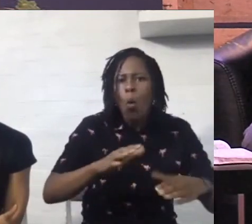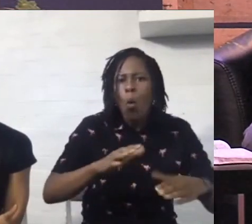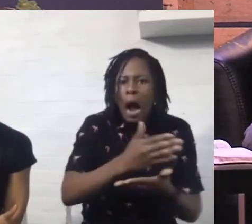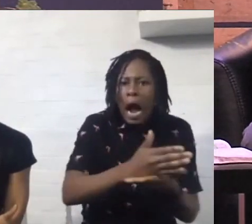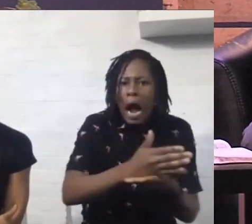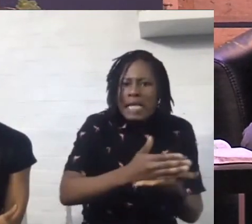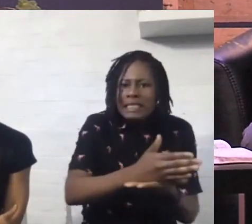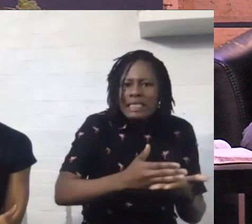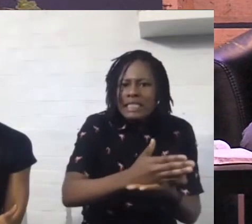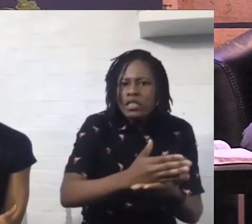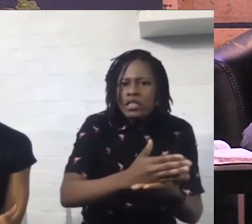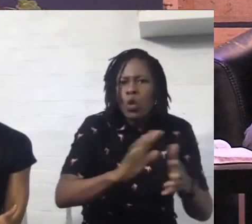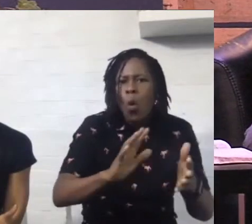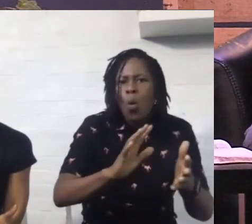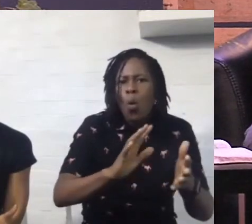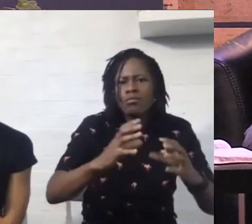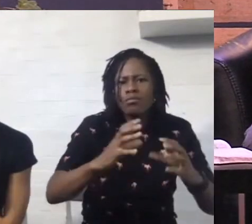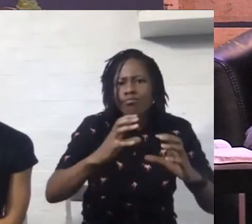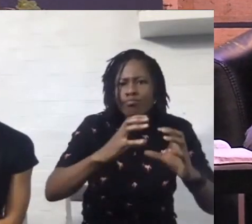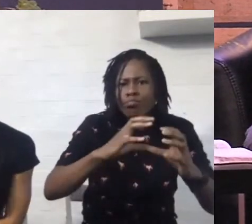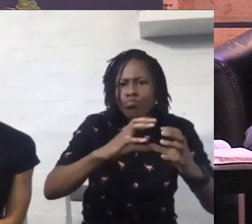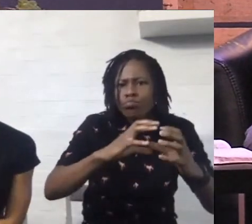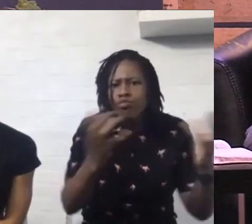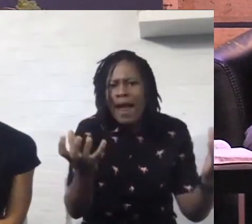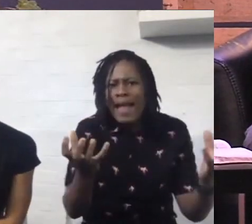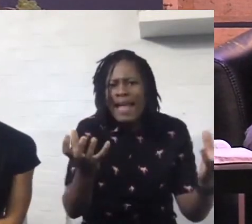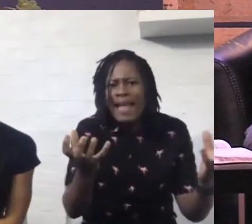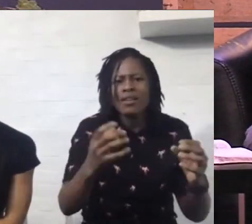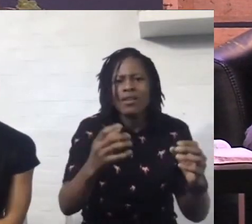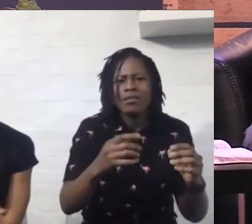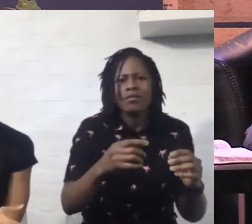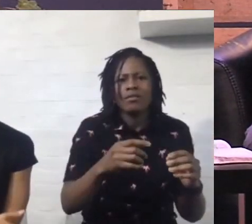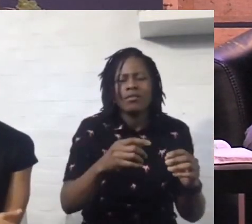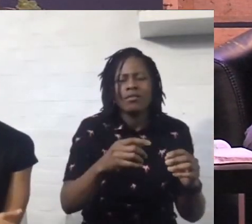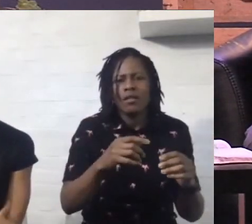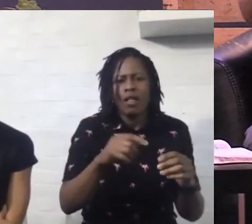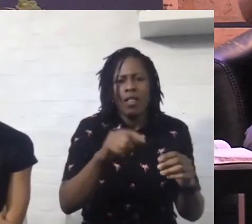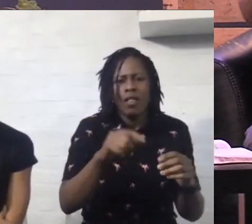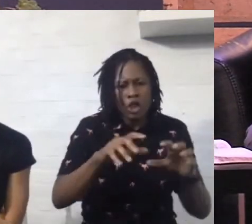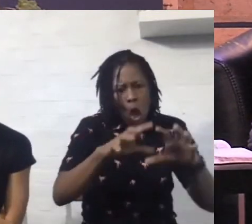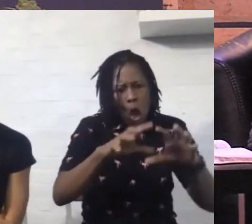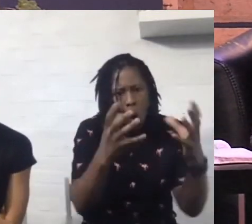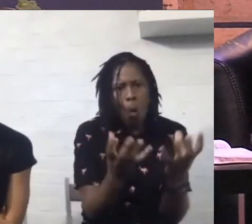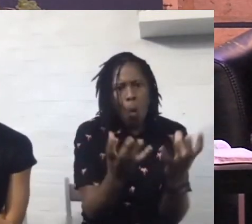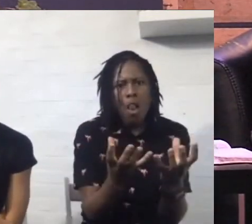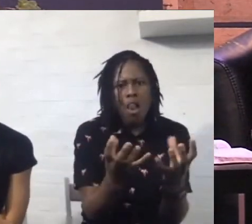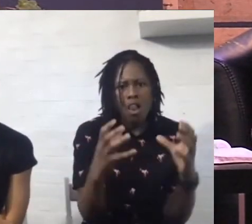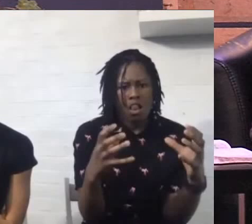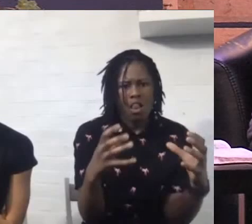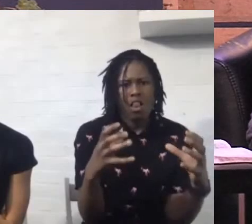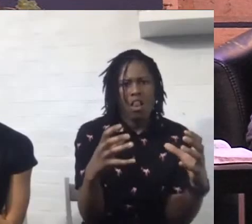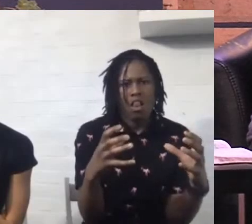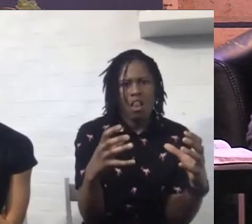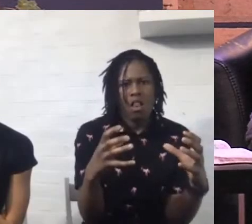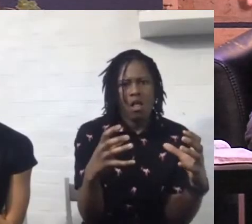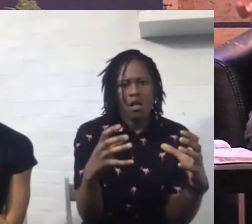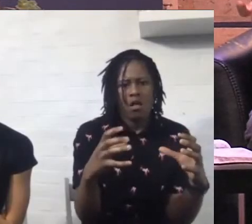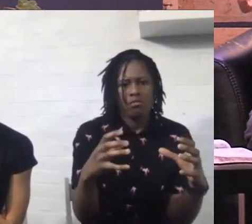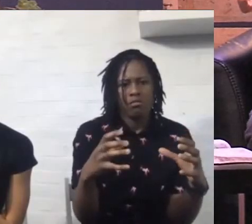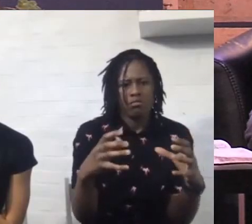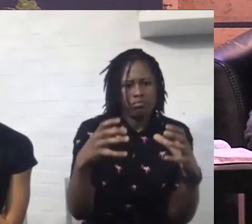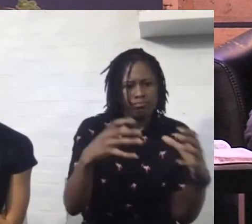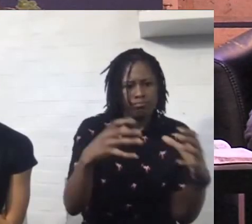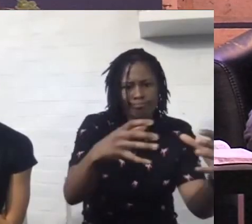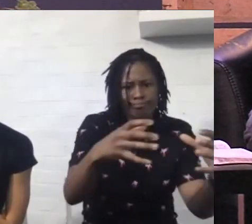You won't chip them. Those stones are complete. They're whole. They're unbroken stones. And you'll make that